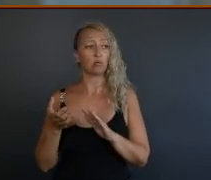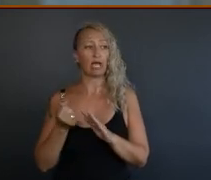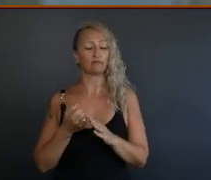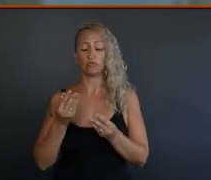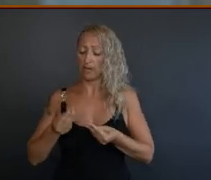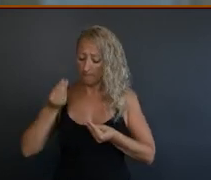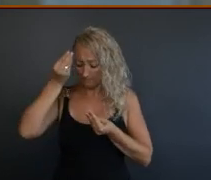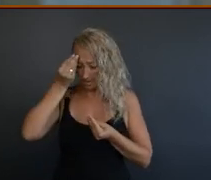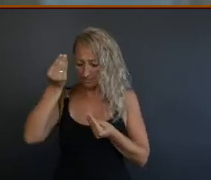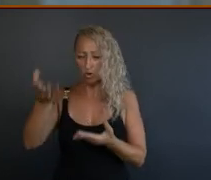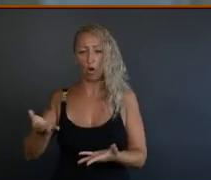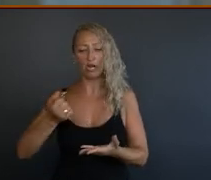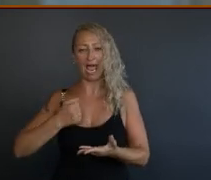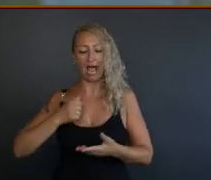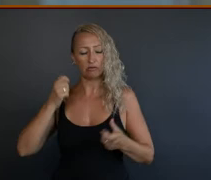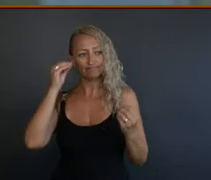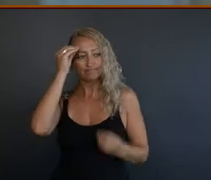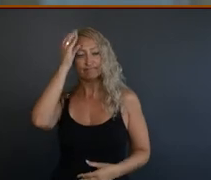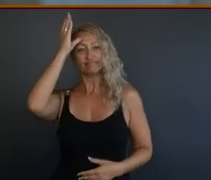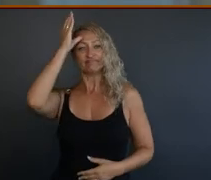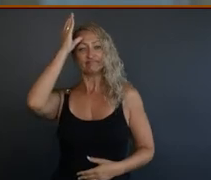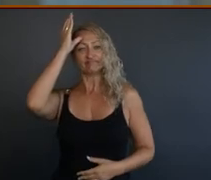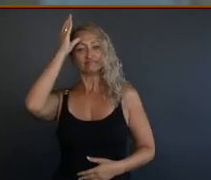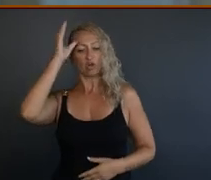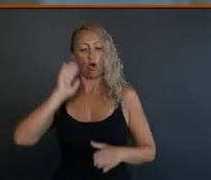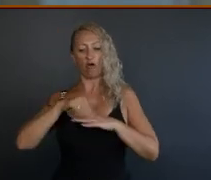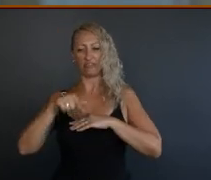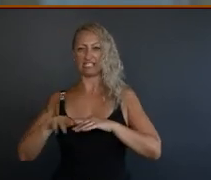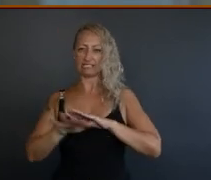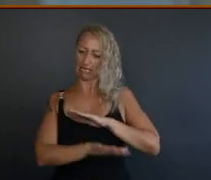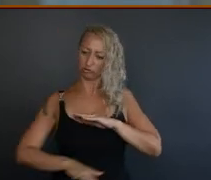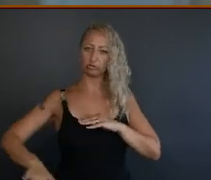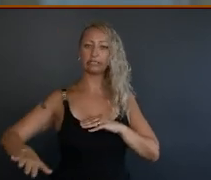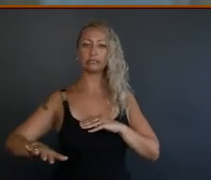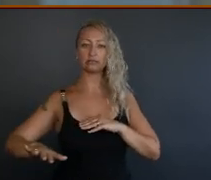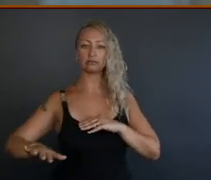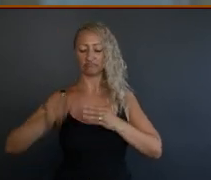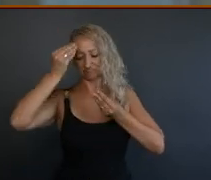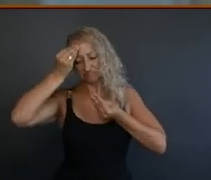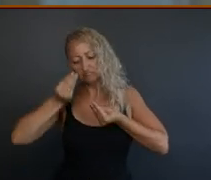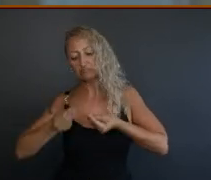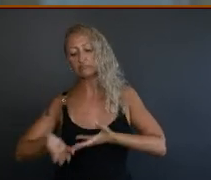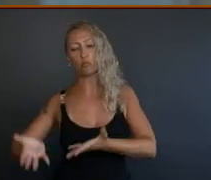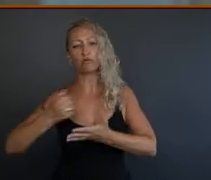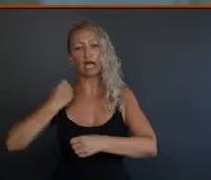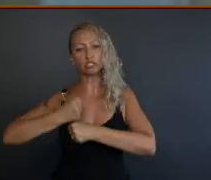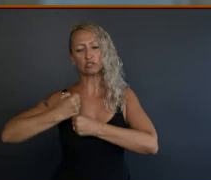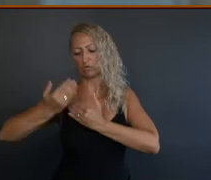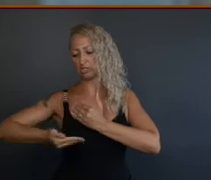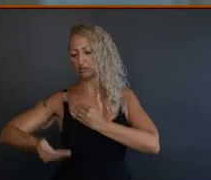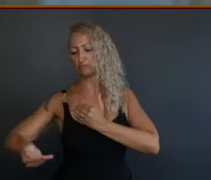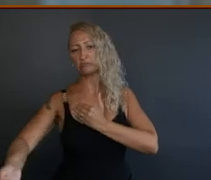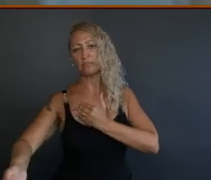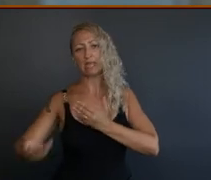sovereignty as, you know, First Nation people and to what our knowledges are in relation to how we manage our